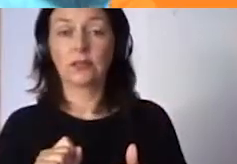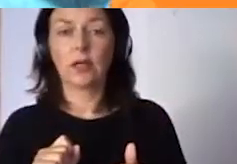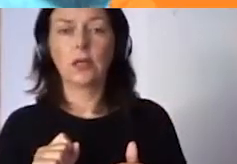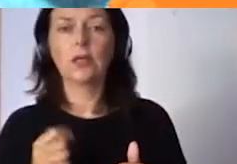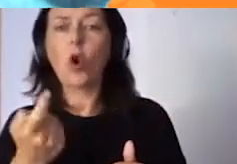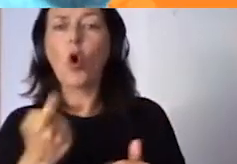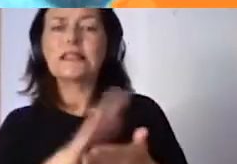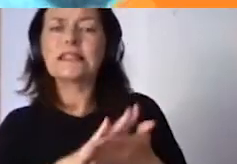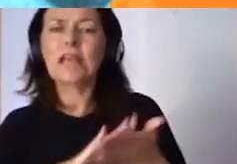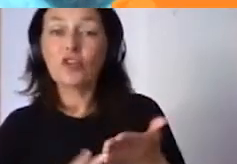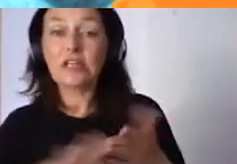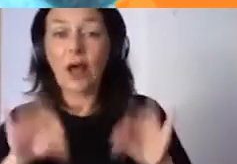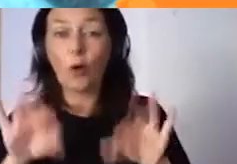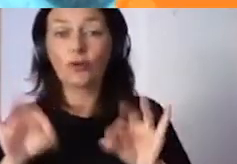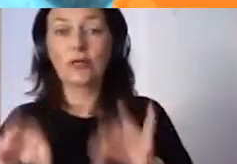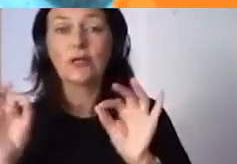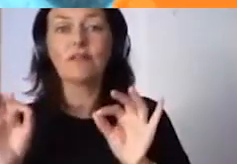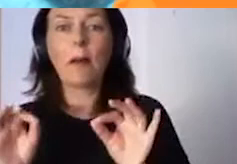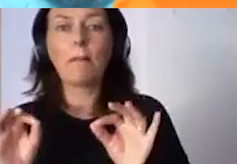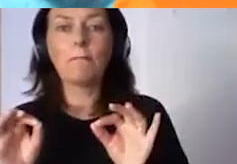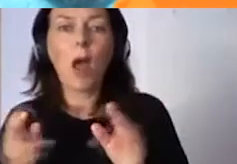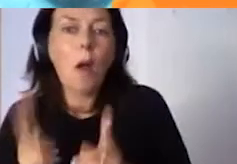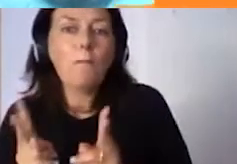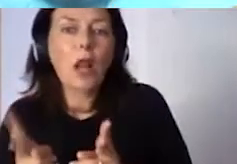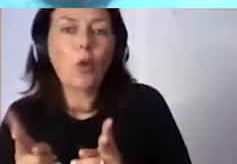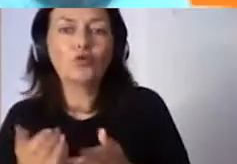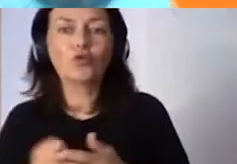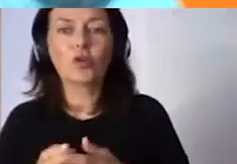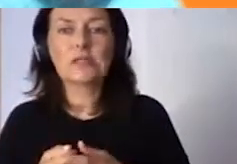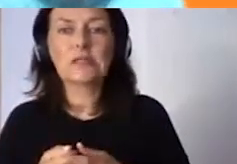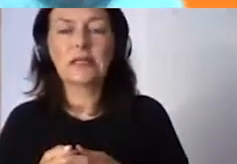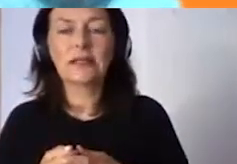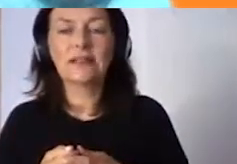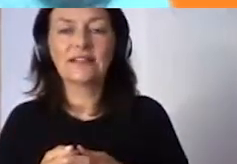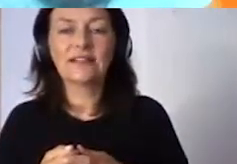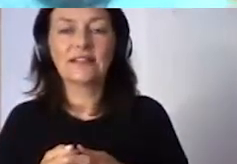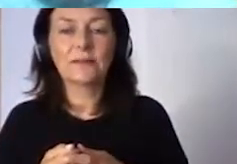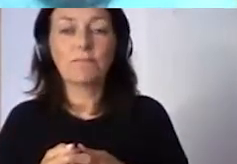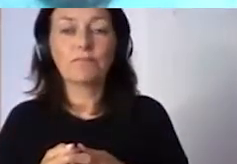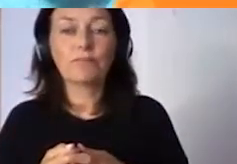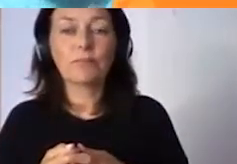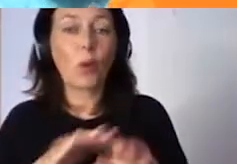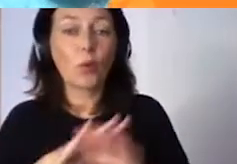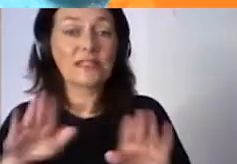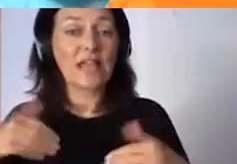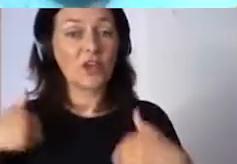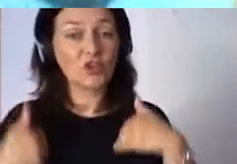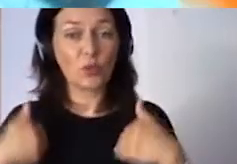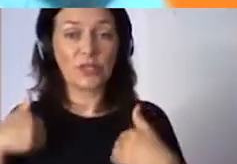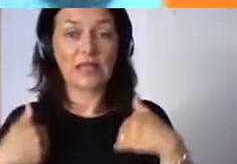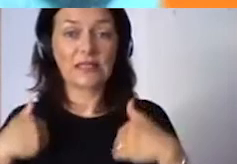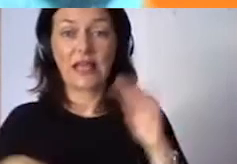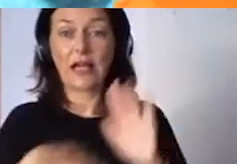opportunities of the former lifelong learning program of the European Commission with